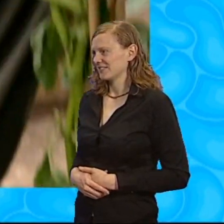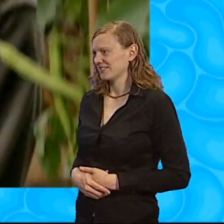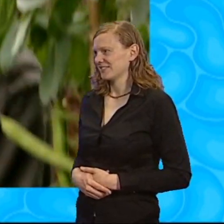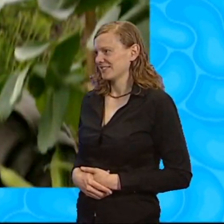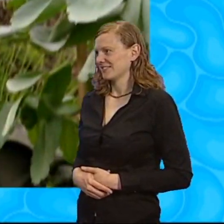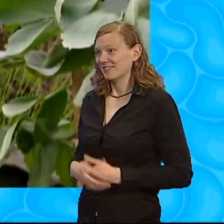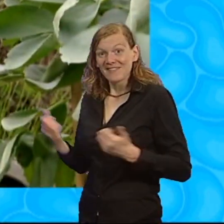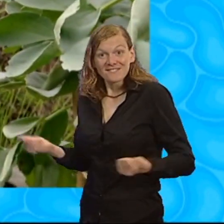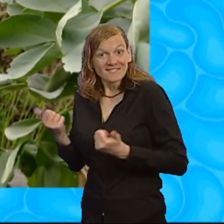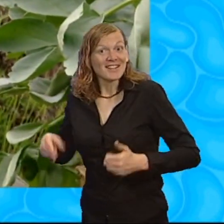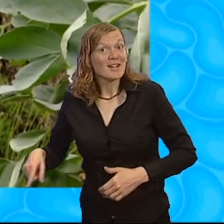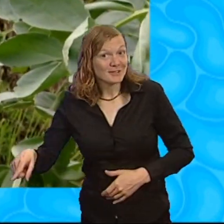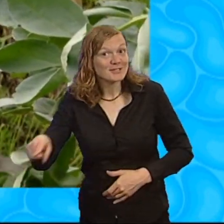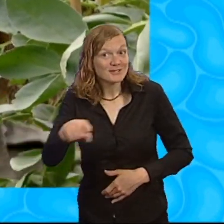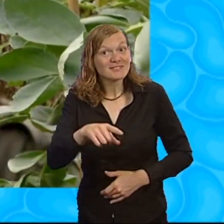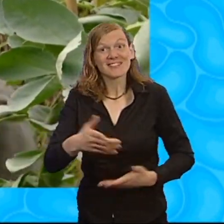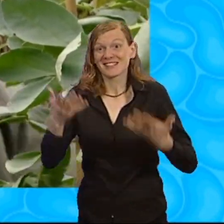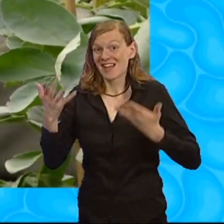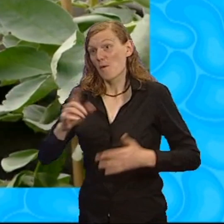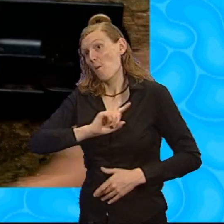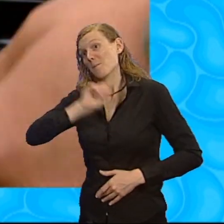Now we've got our broad beans. Let's get back to the kitchen.